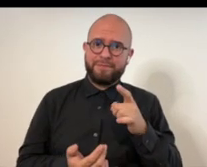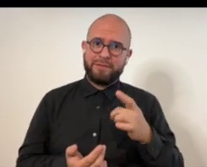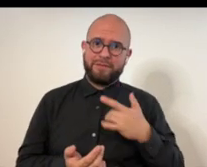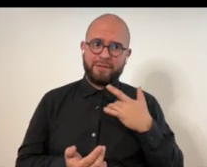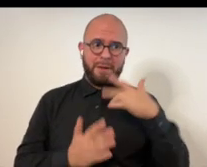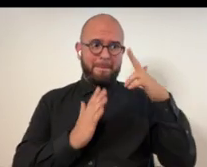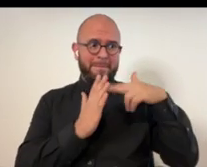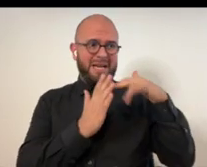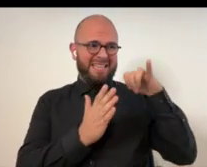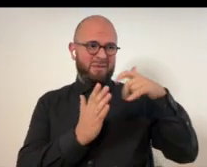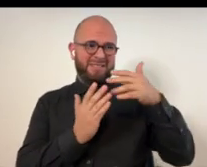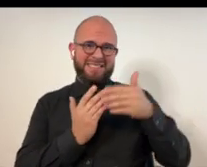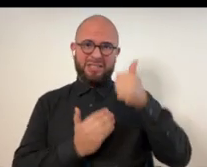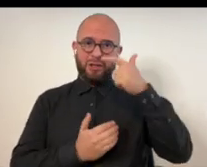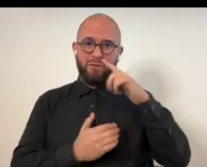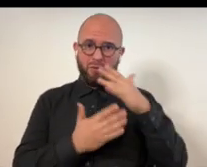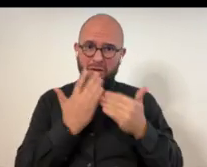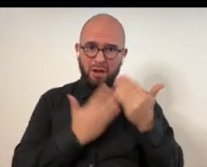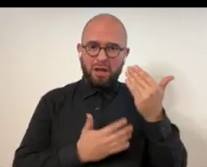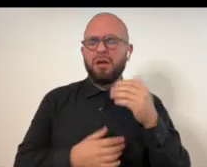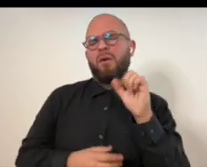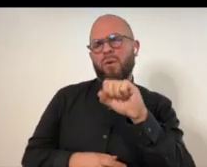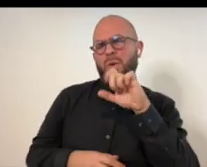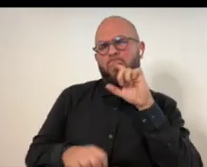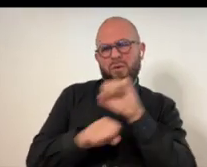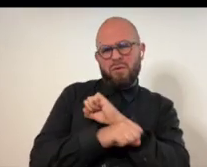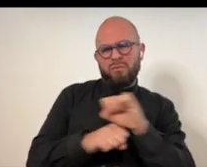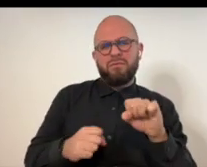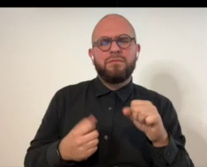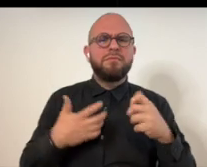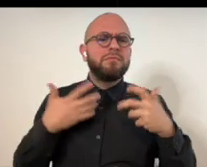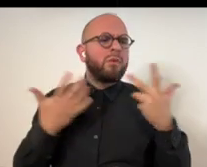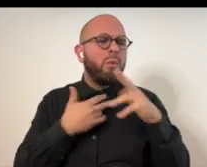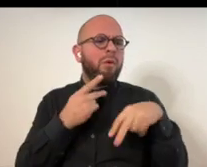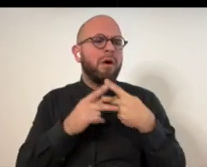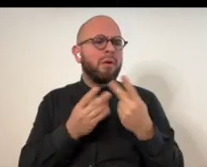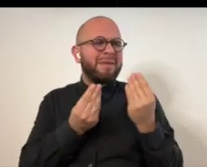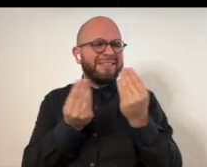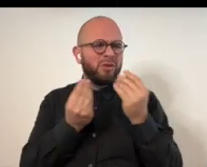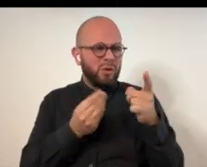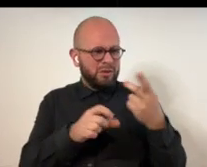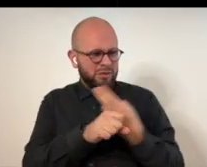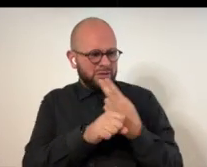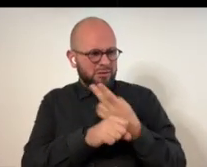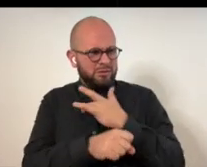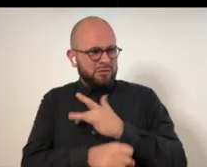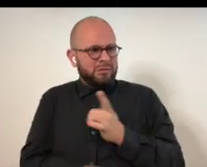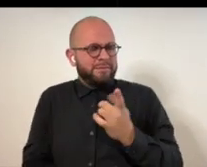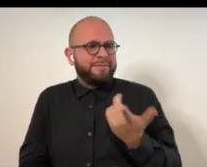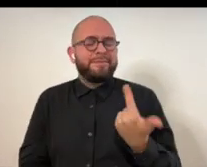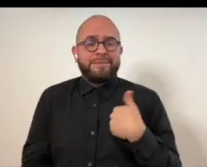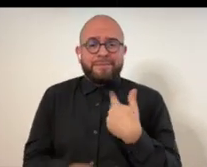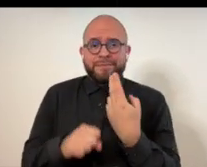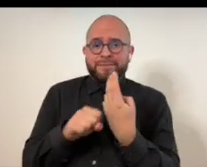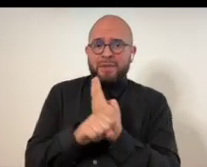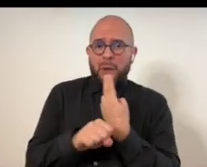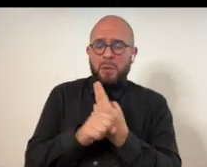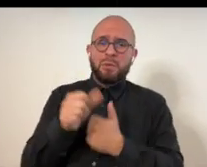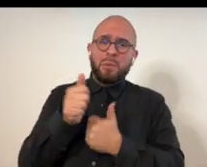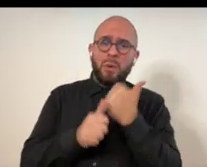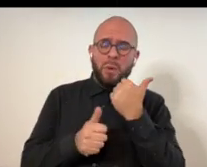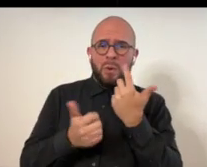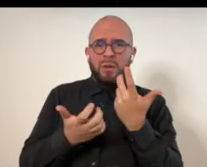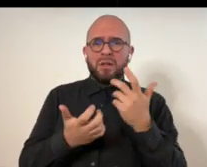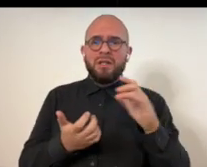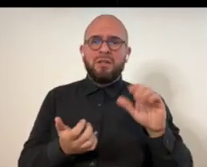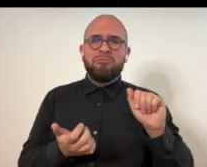beautifully done as well. And did you find that painting was easier to work with for your hands? Yes, absolutely. What